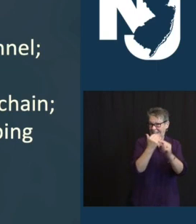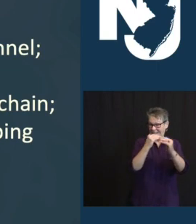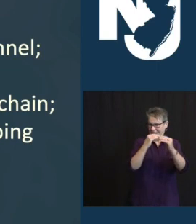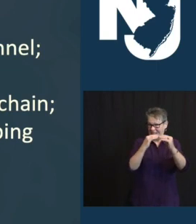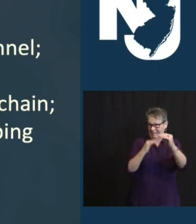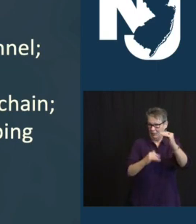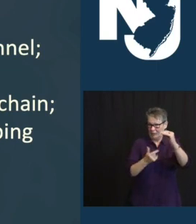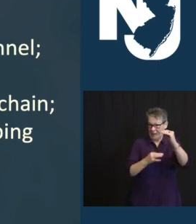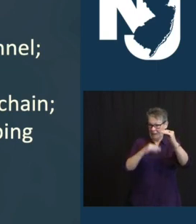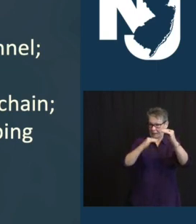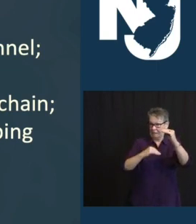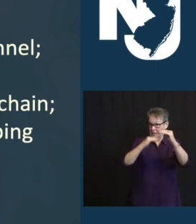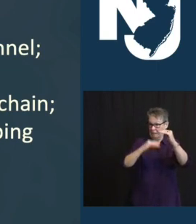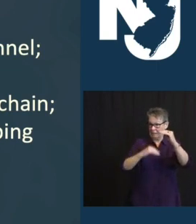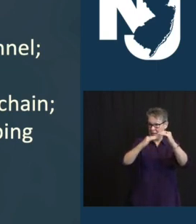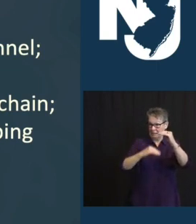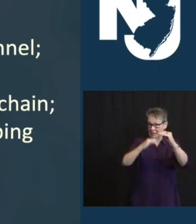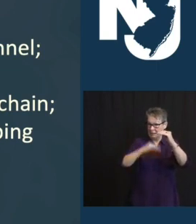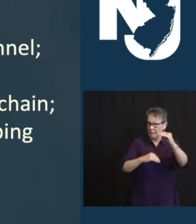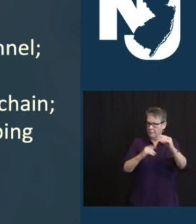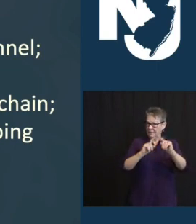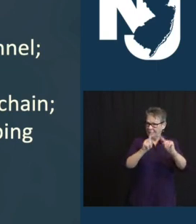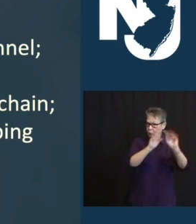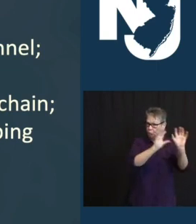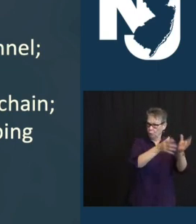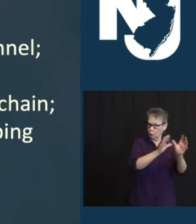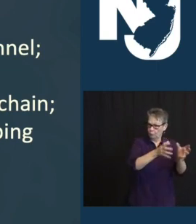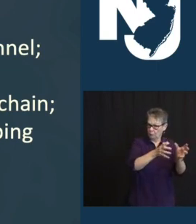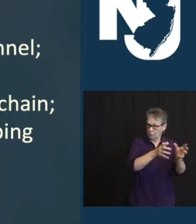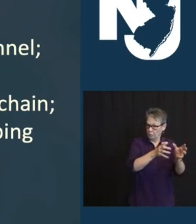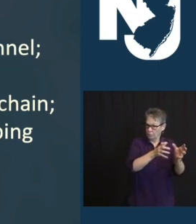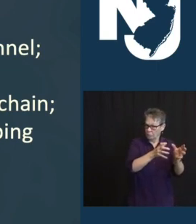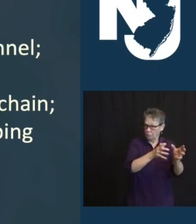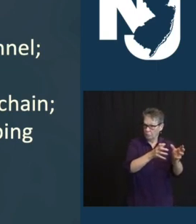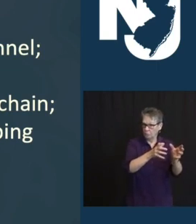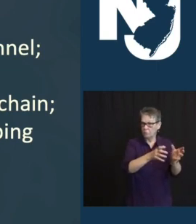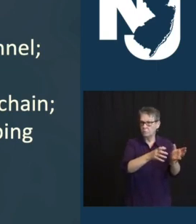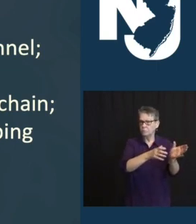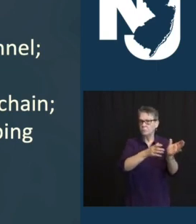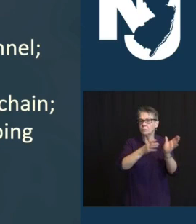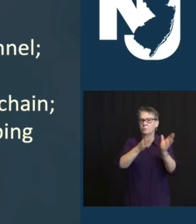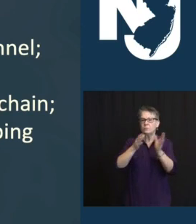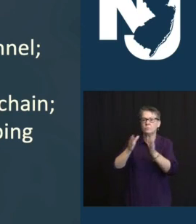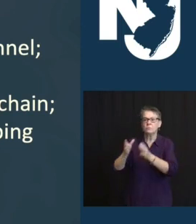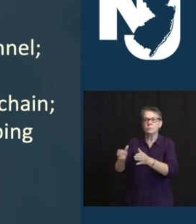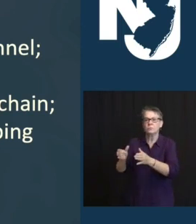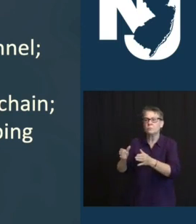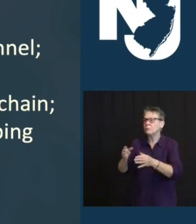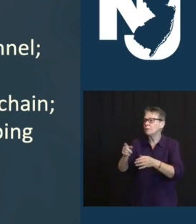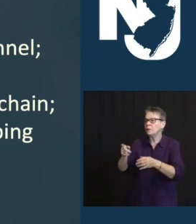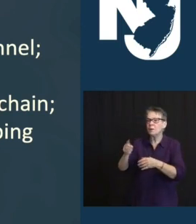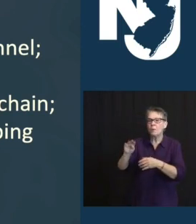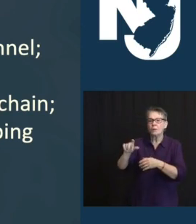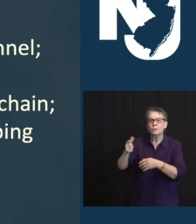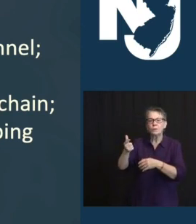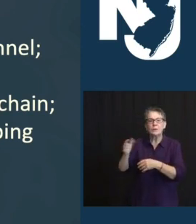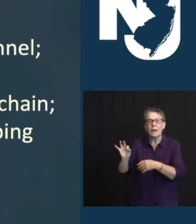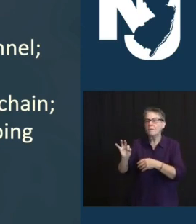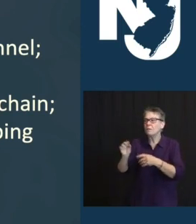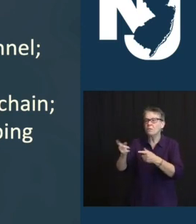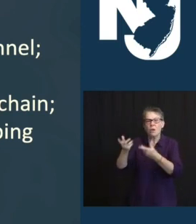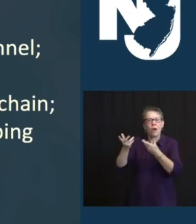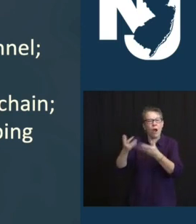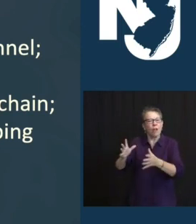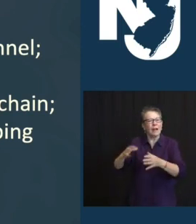BECAUSE OF THEIR AGE OR THEIR CHRONIC MEDICAL CONDITIONS OR GIVEN THE EXAMPLES OF SCHOOL NURSES OR NJ TRANSIT